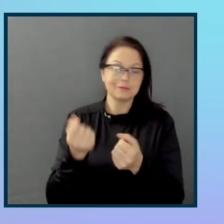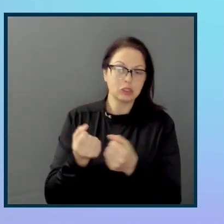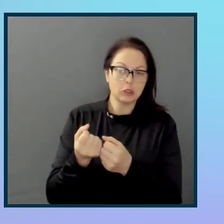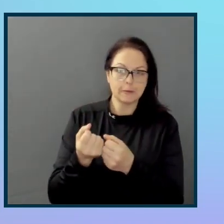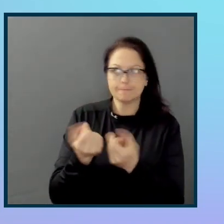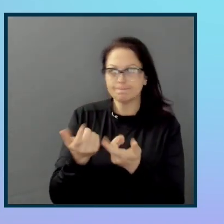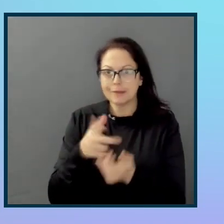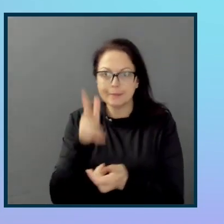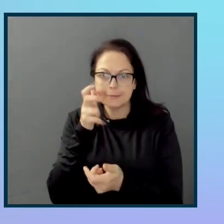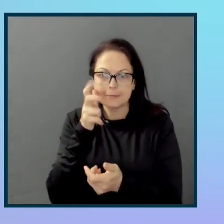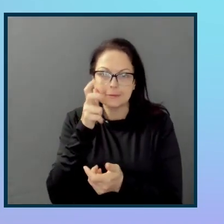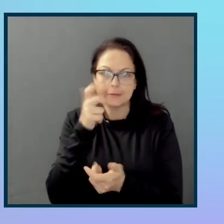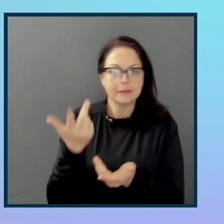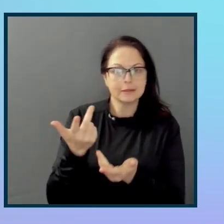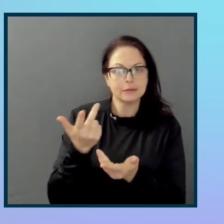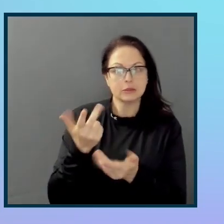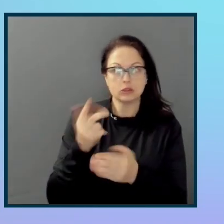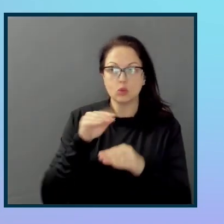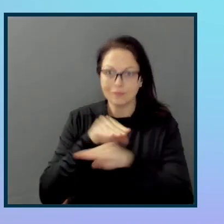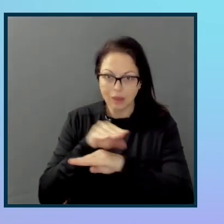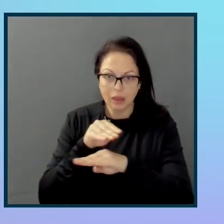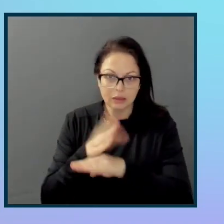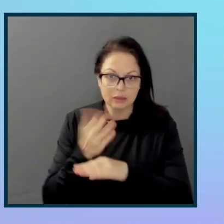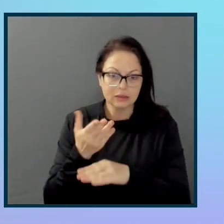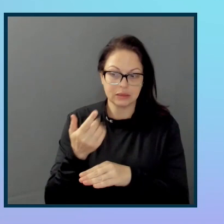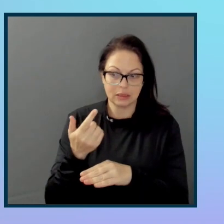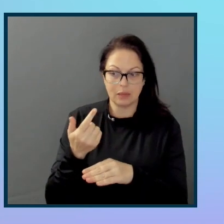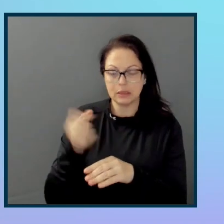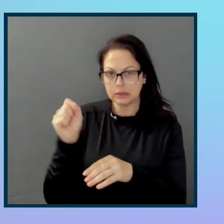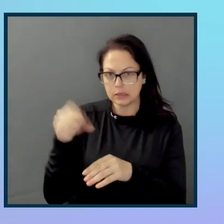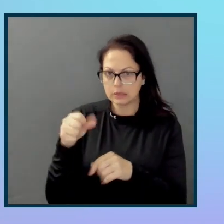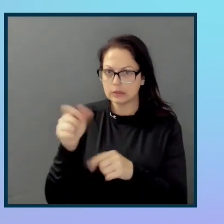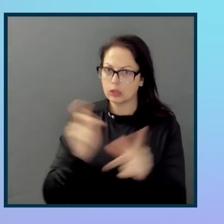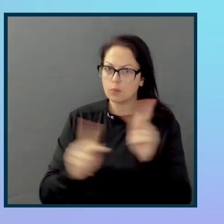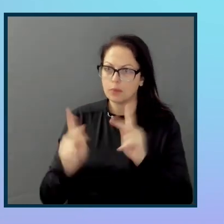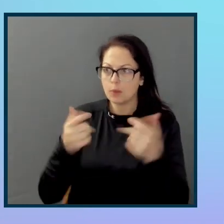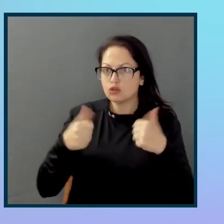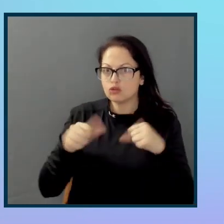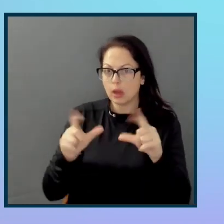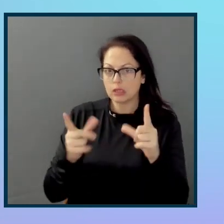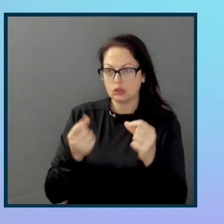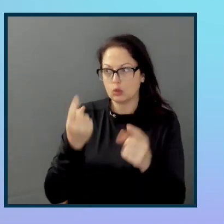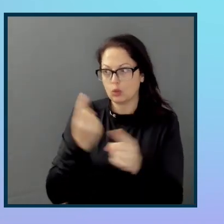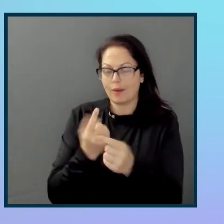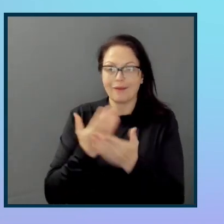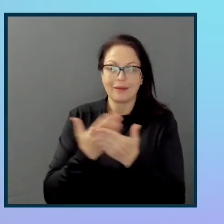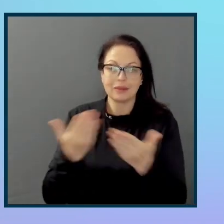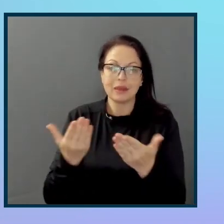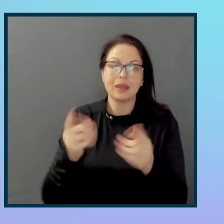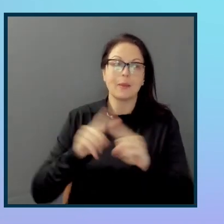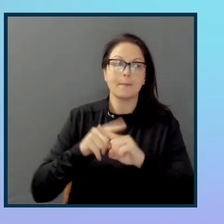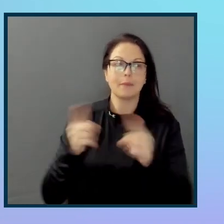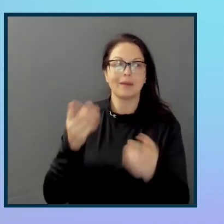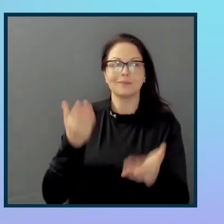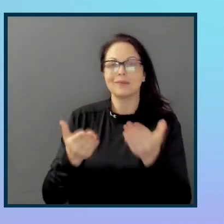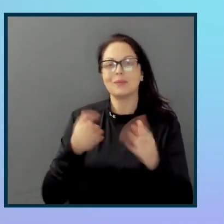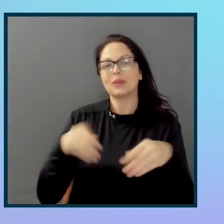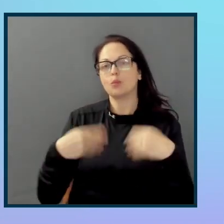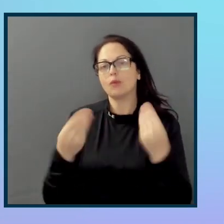There are definitely people who are trying to do the right thing, who might just sort of offer up the wrong solution.